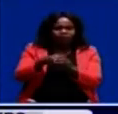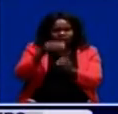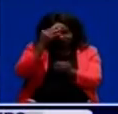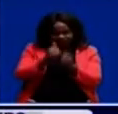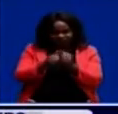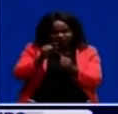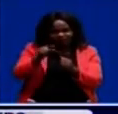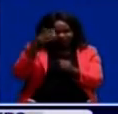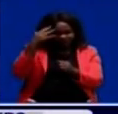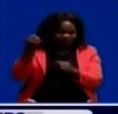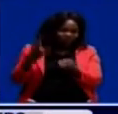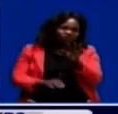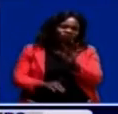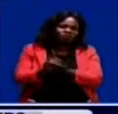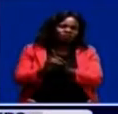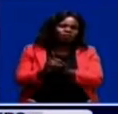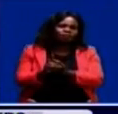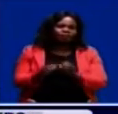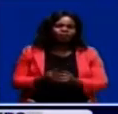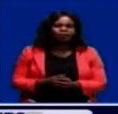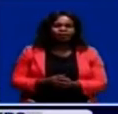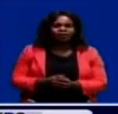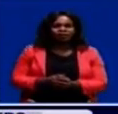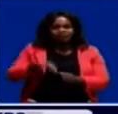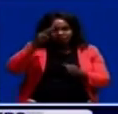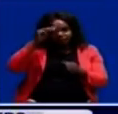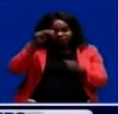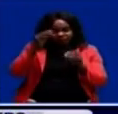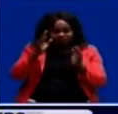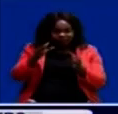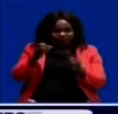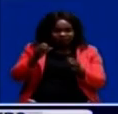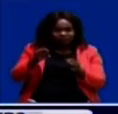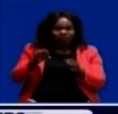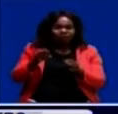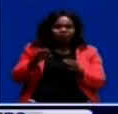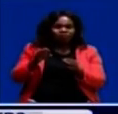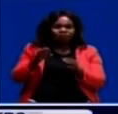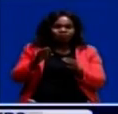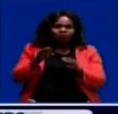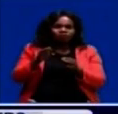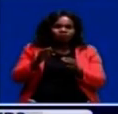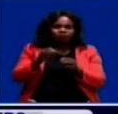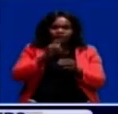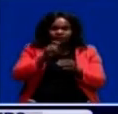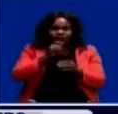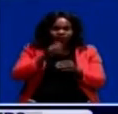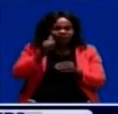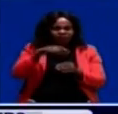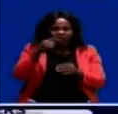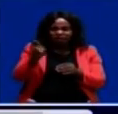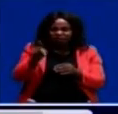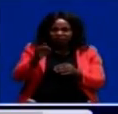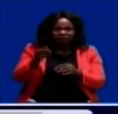it is an isolated incident. And Ms. Silia, who is also chief government spokesperson, said the PF and government will